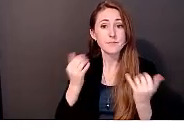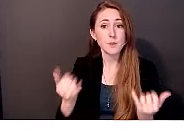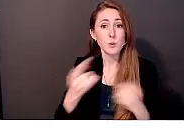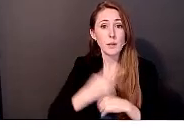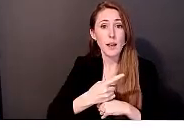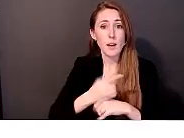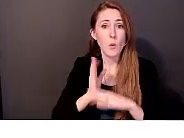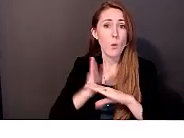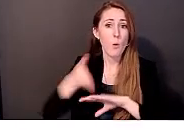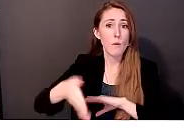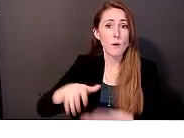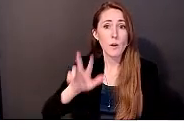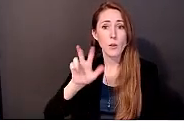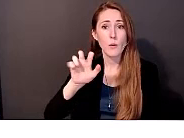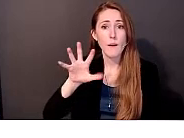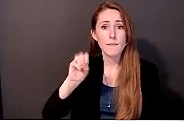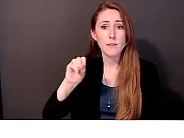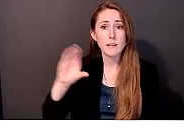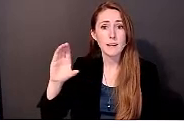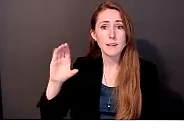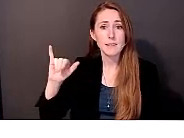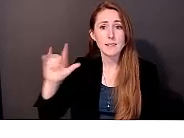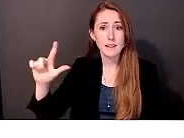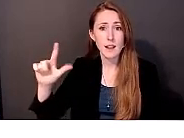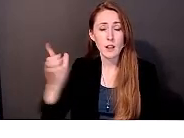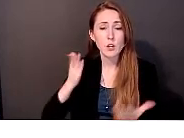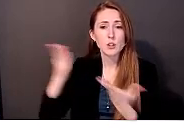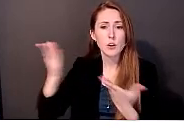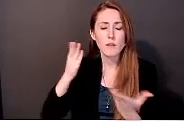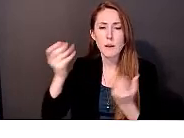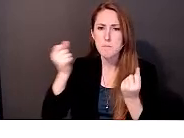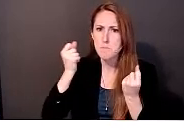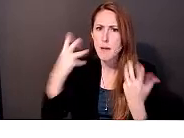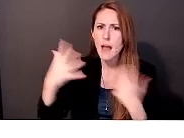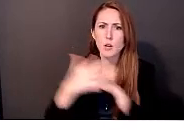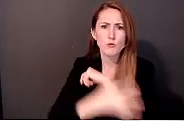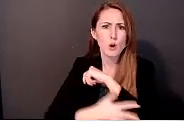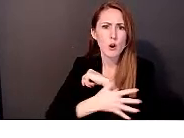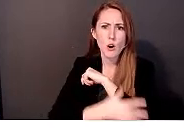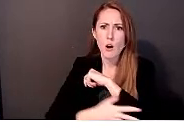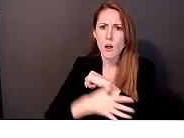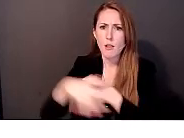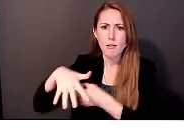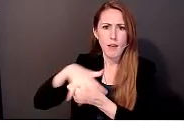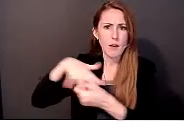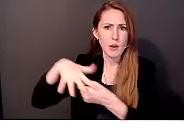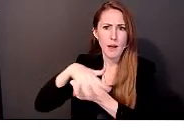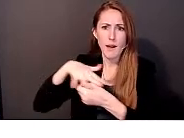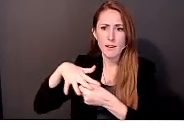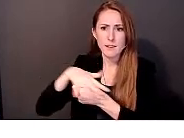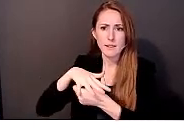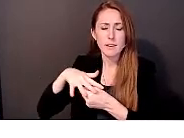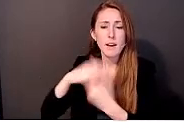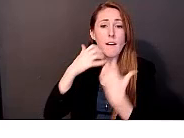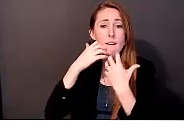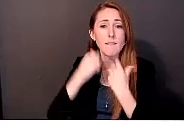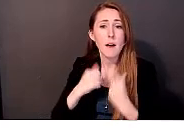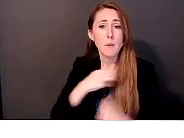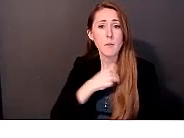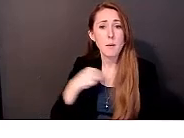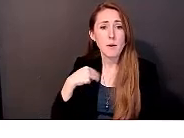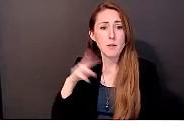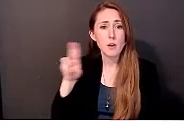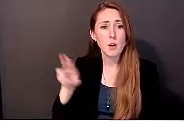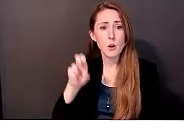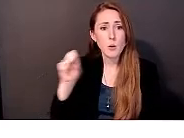CILs serving hundreds of rural counties. CILs are a valuable member of the U.S. Administrating on Community